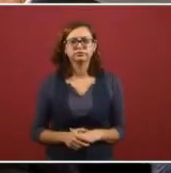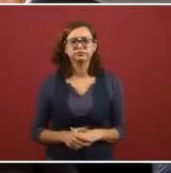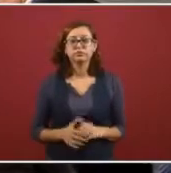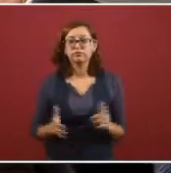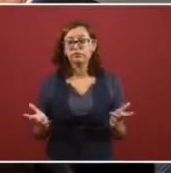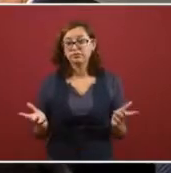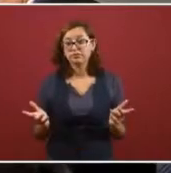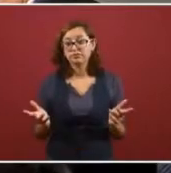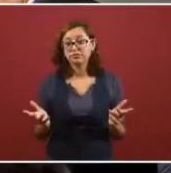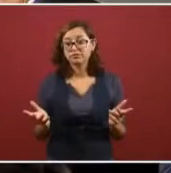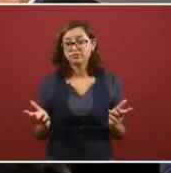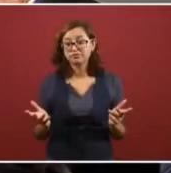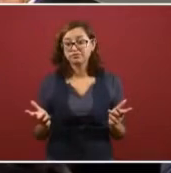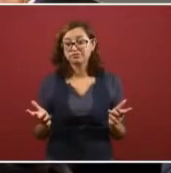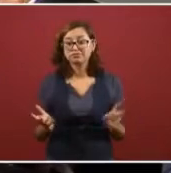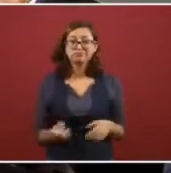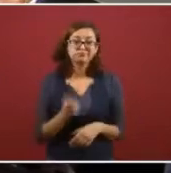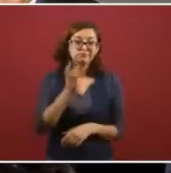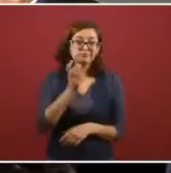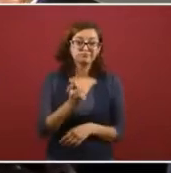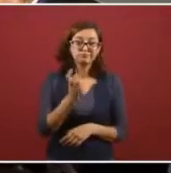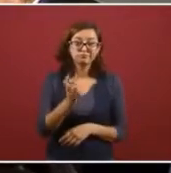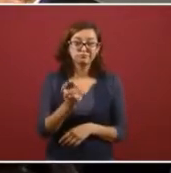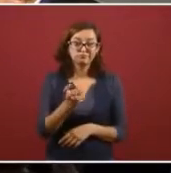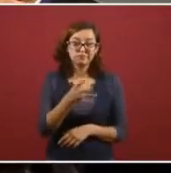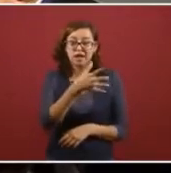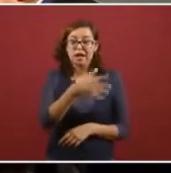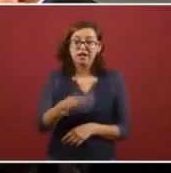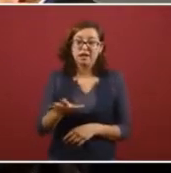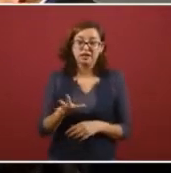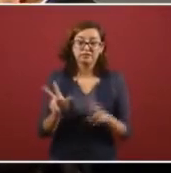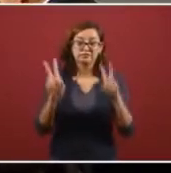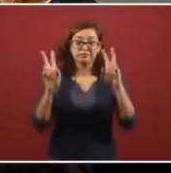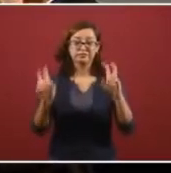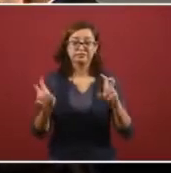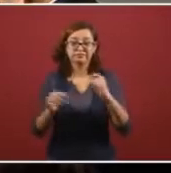And that's what I can say to you now, in general.